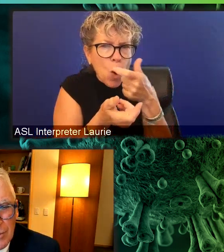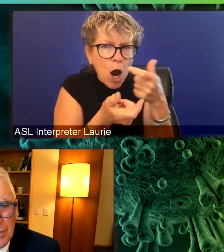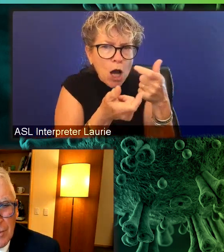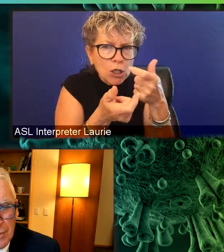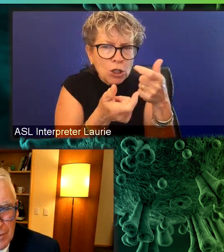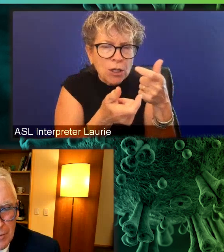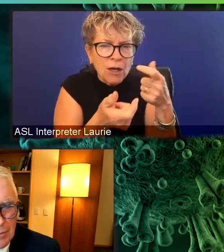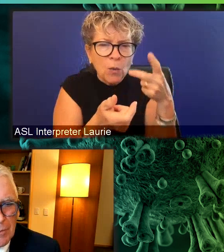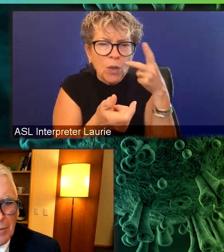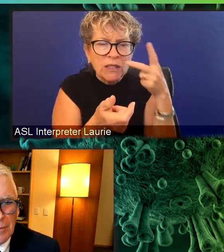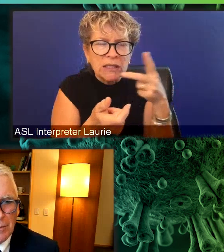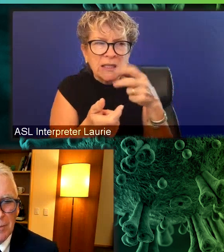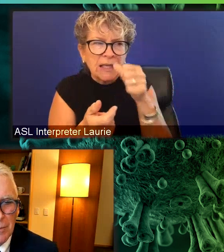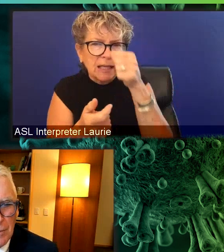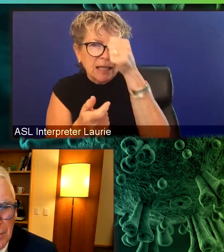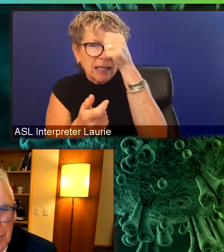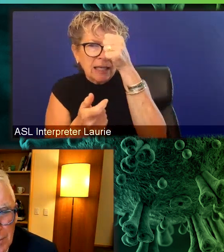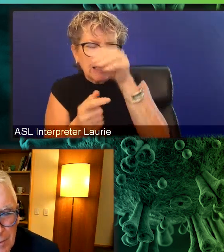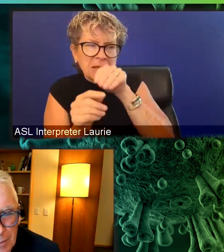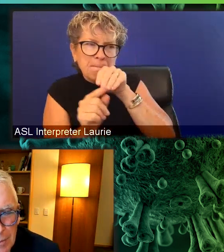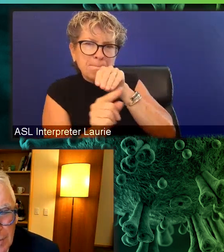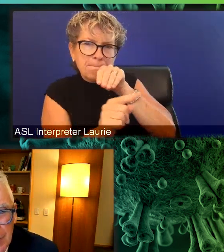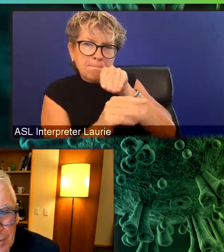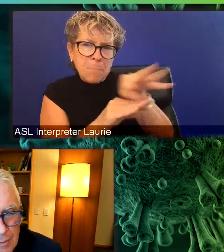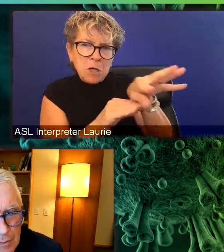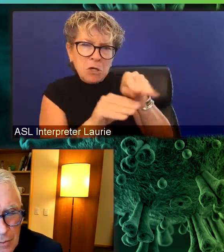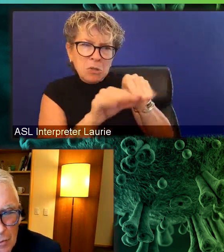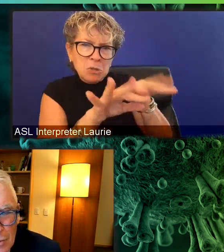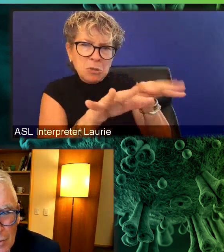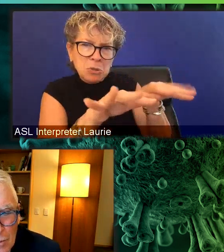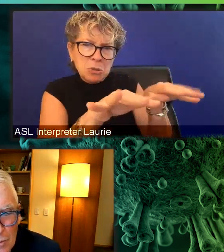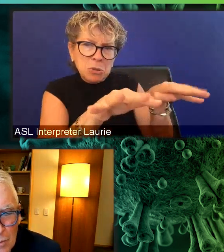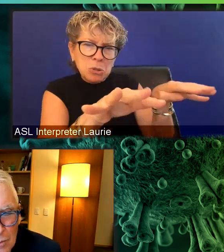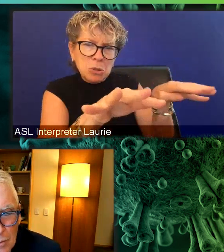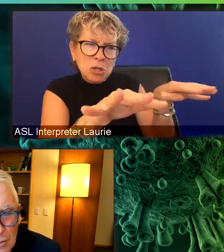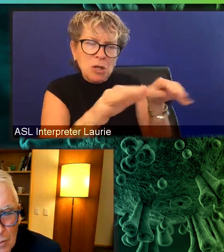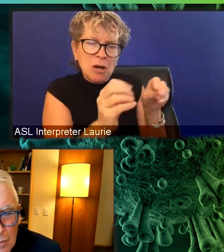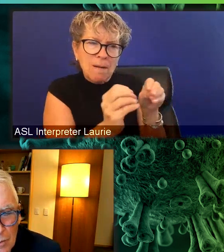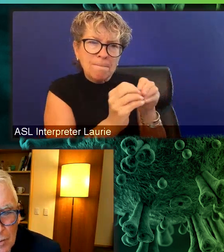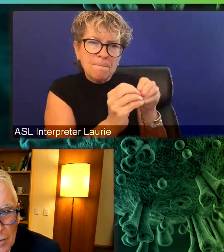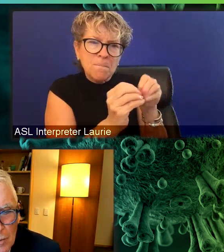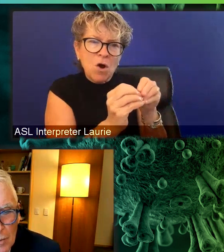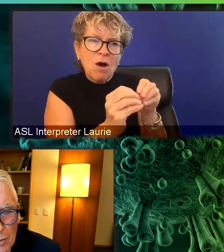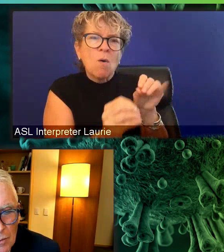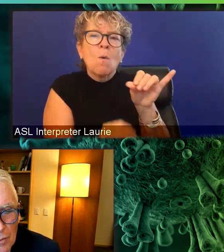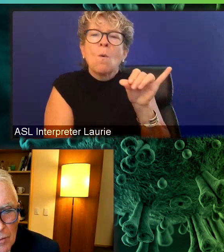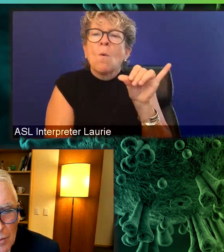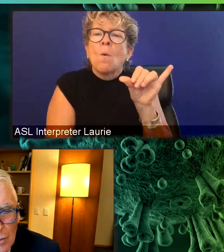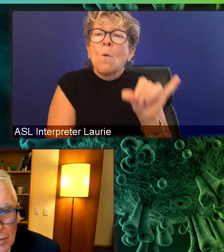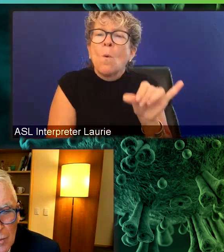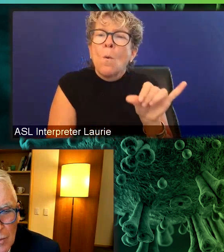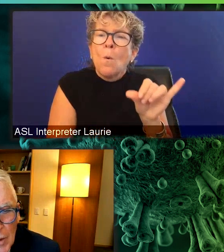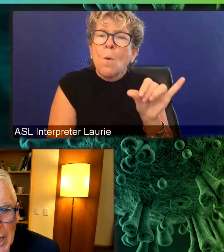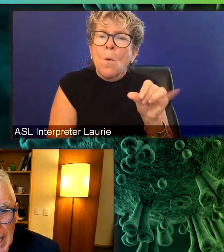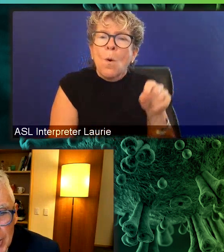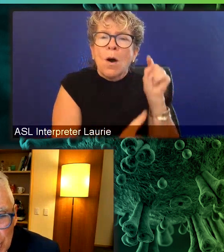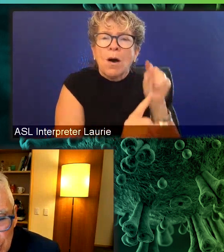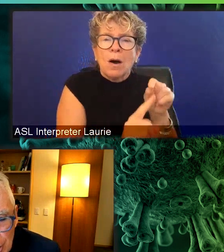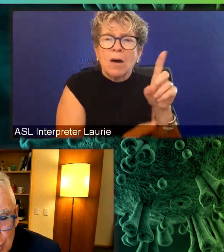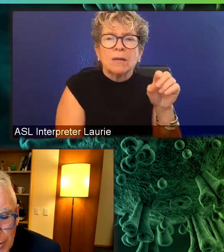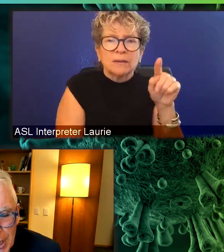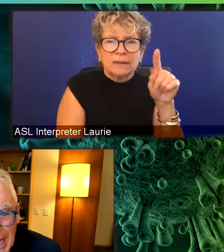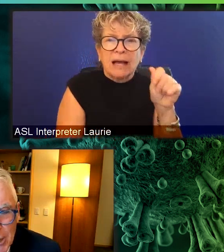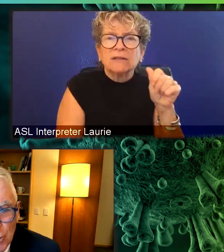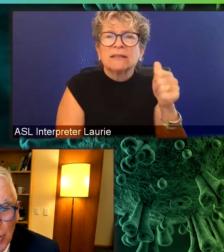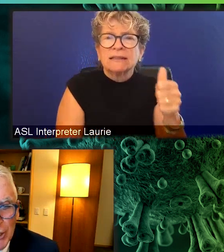Indian epidemic, that it kind of became clear, uh, really how much more transmissible and fit it was than, uh, the other variants of concern. And